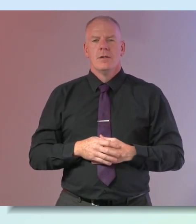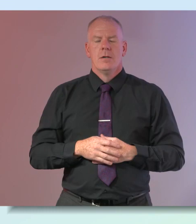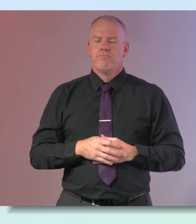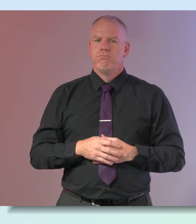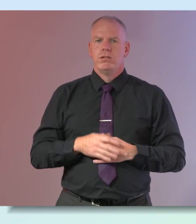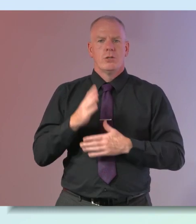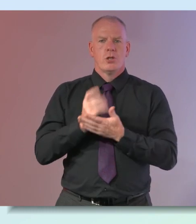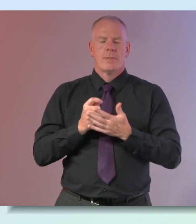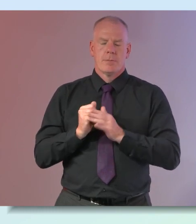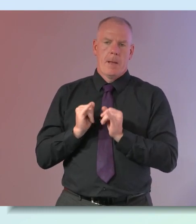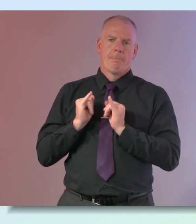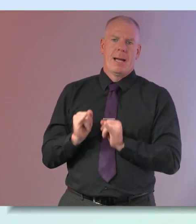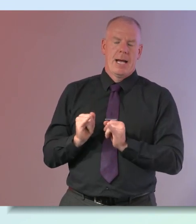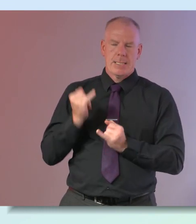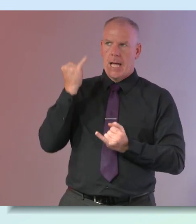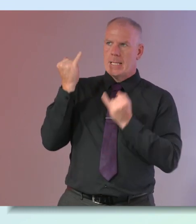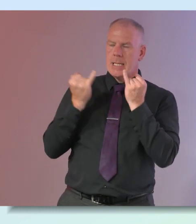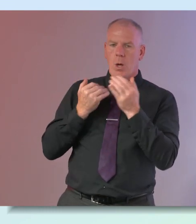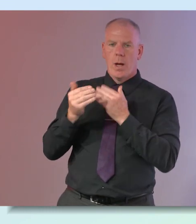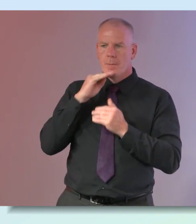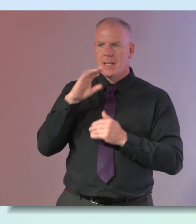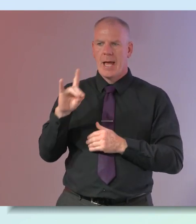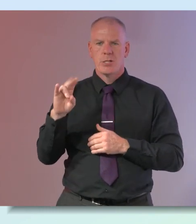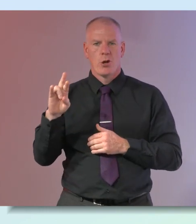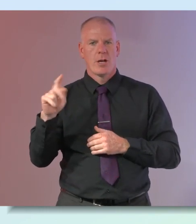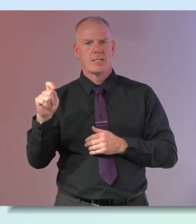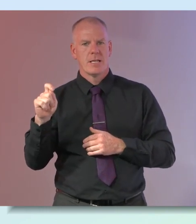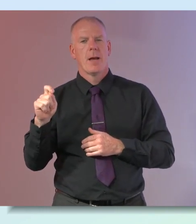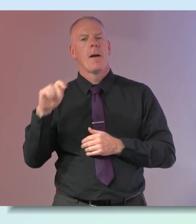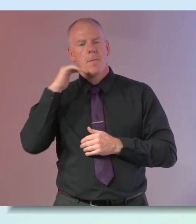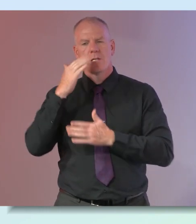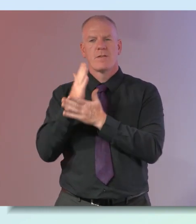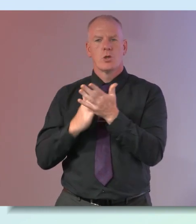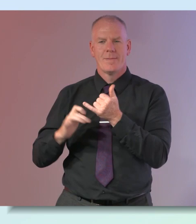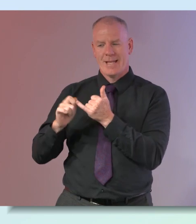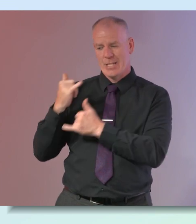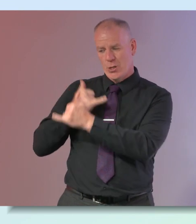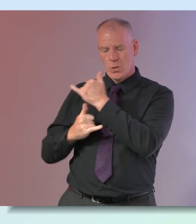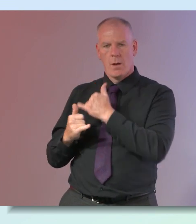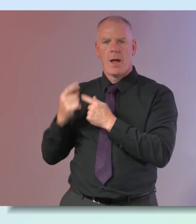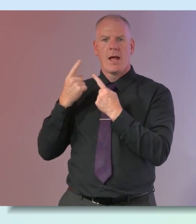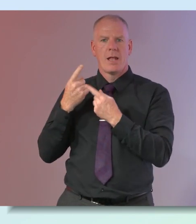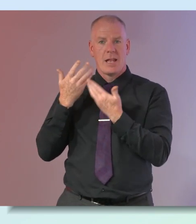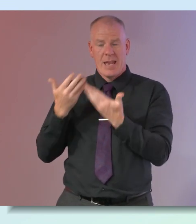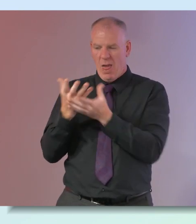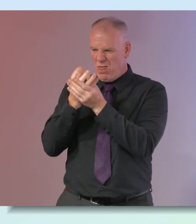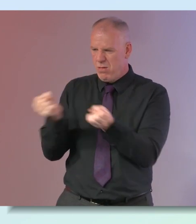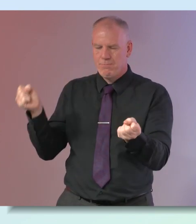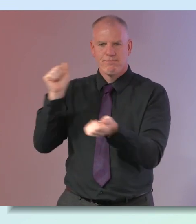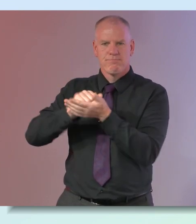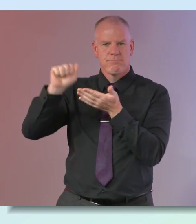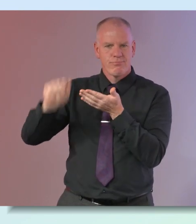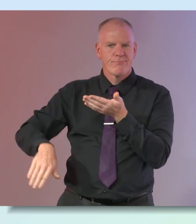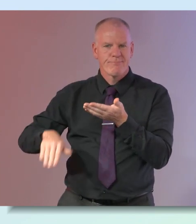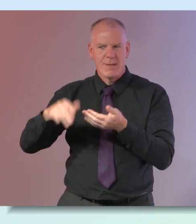bad relationship or a bad idea of hormone replacement therapy because of certain tests years ago but that has been completely disproved and